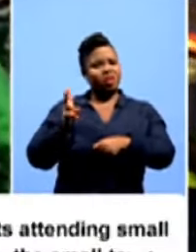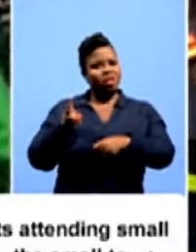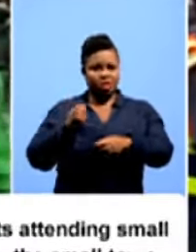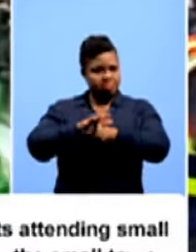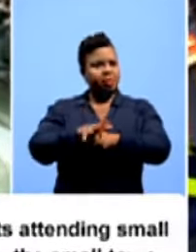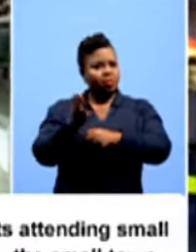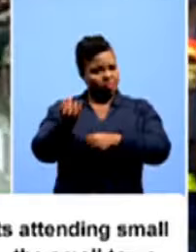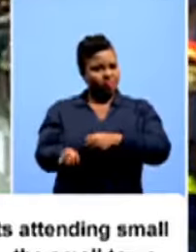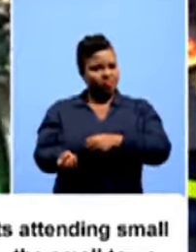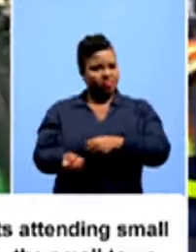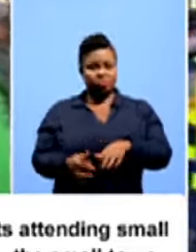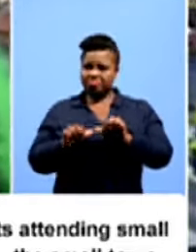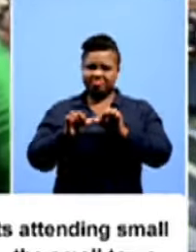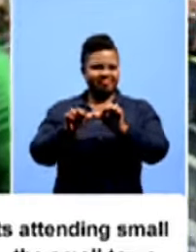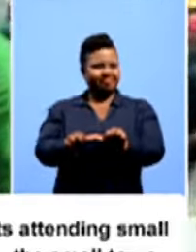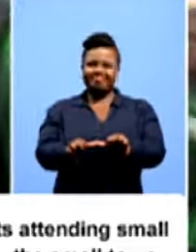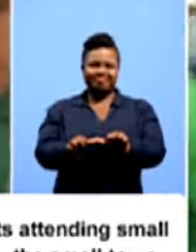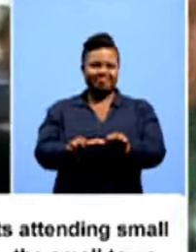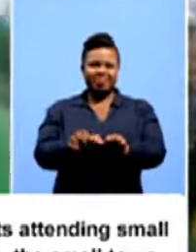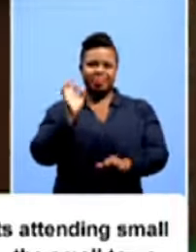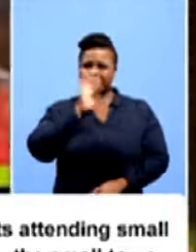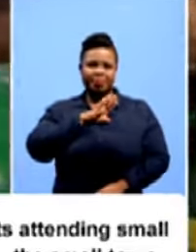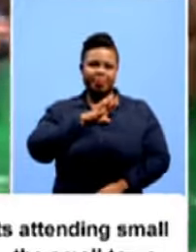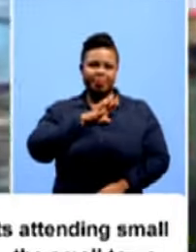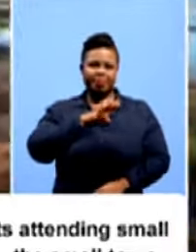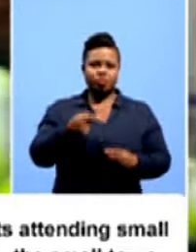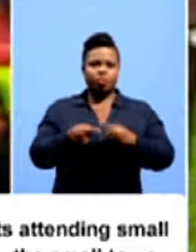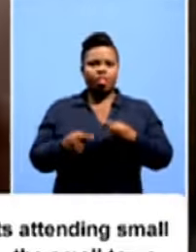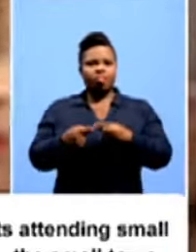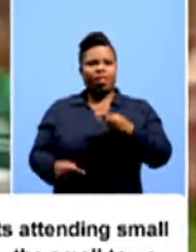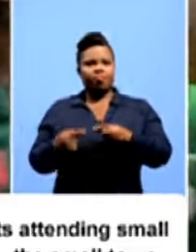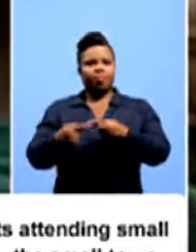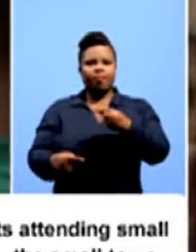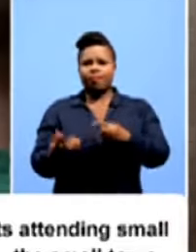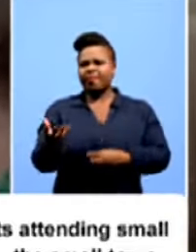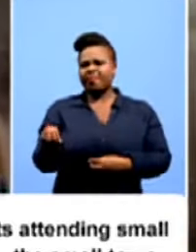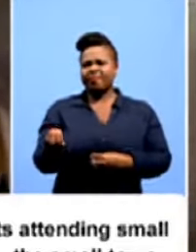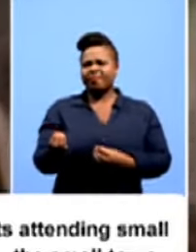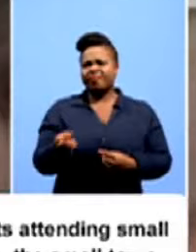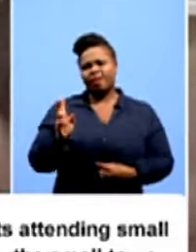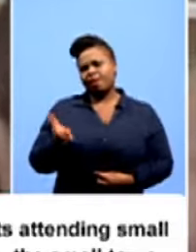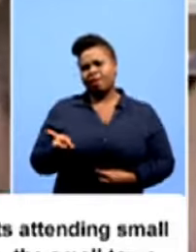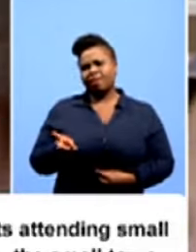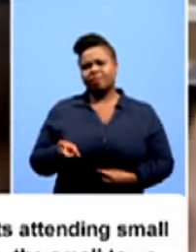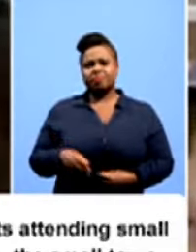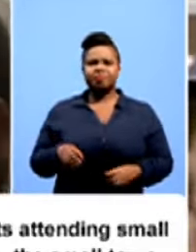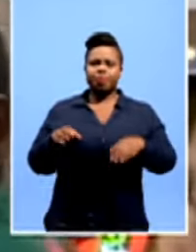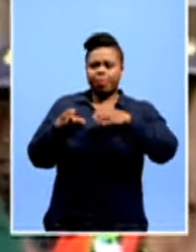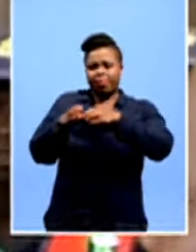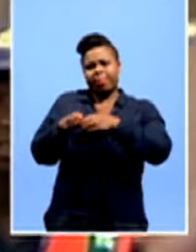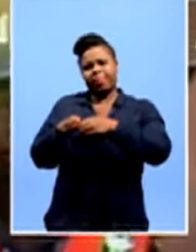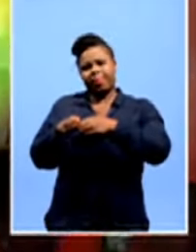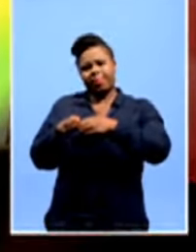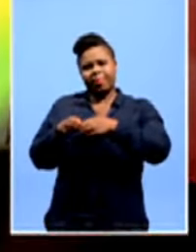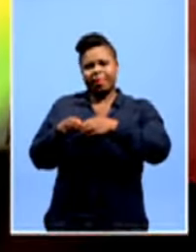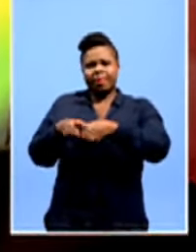a huge impact. So there's no continuity from then. Now, you get a lot of small groupings